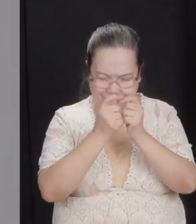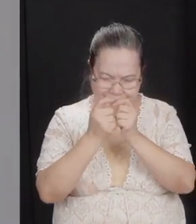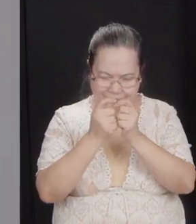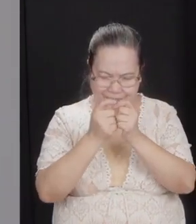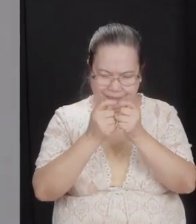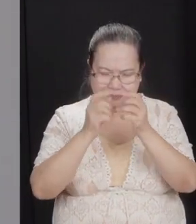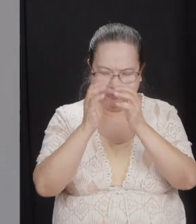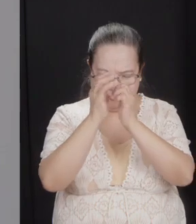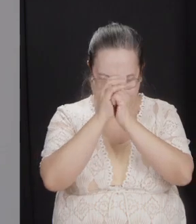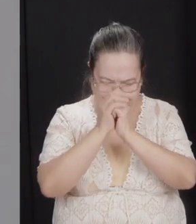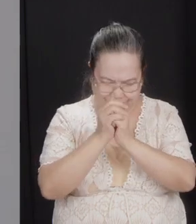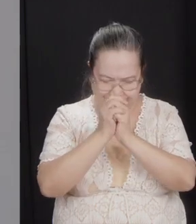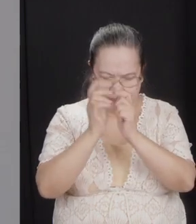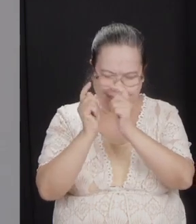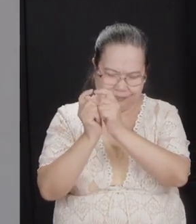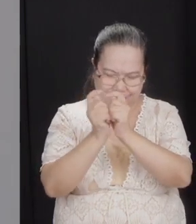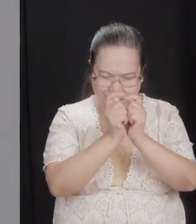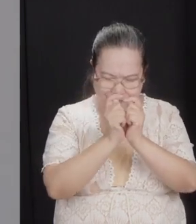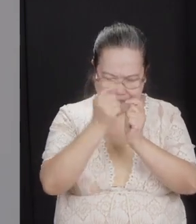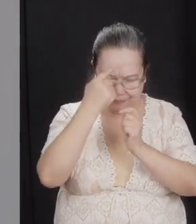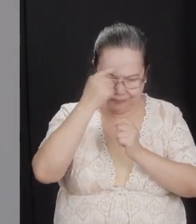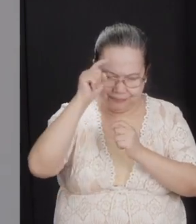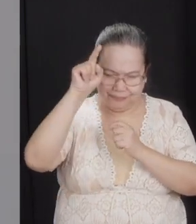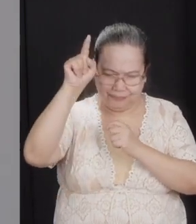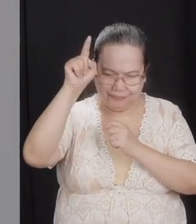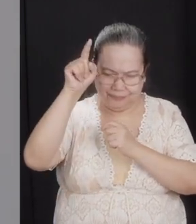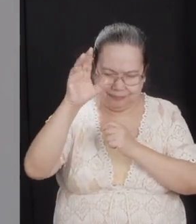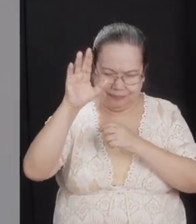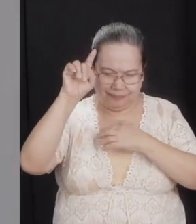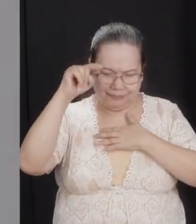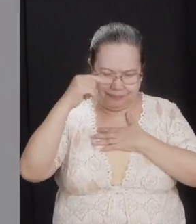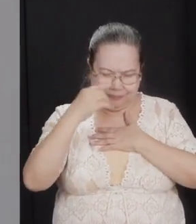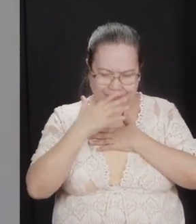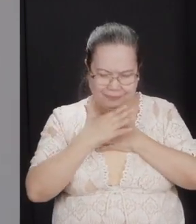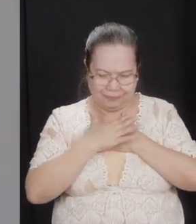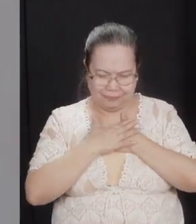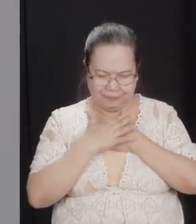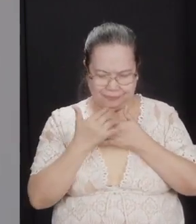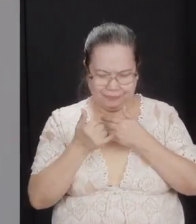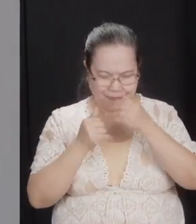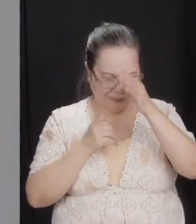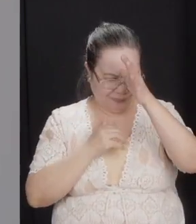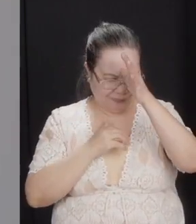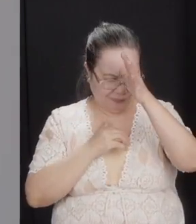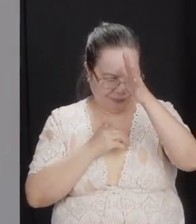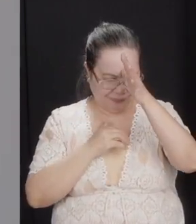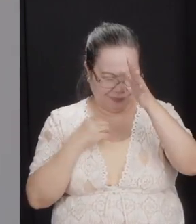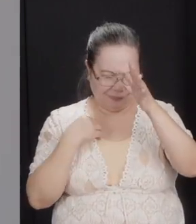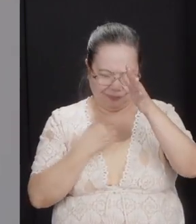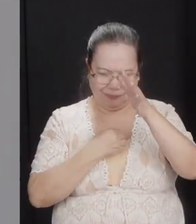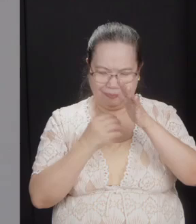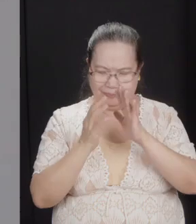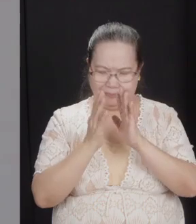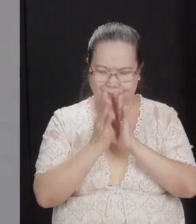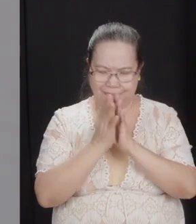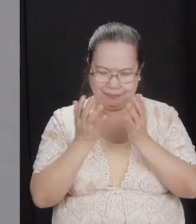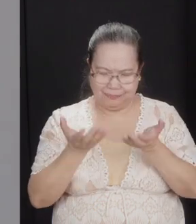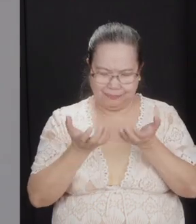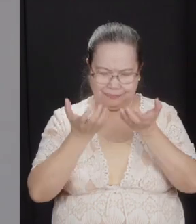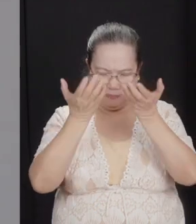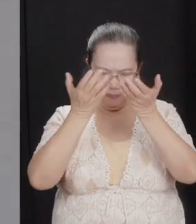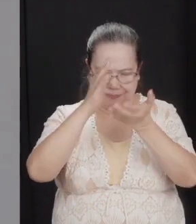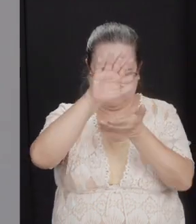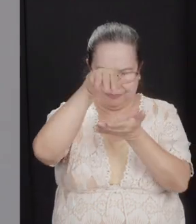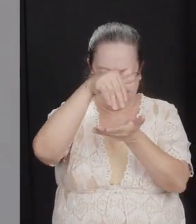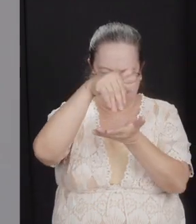All of these because of your grace. Now, Father, our prayer is you will be exalted in our midst